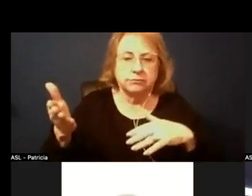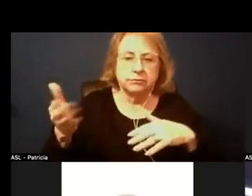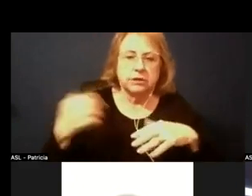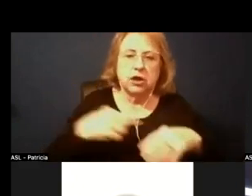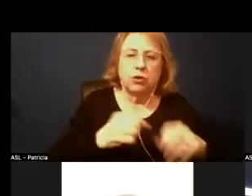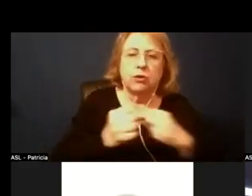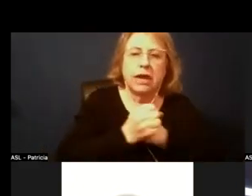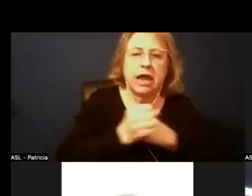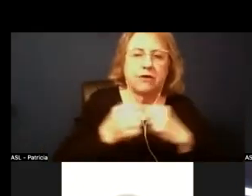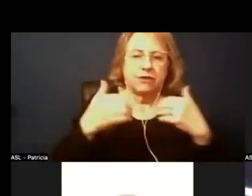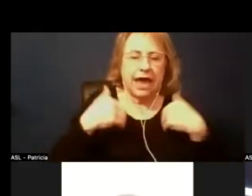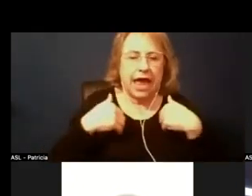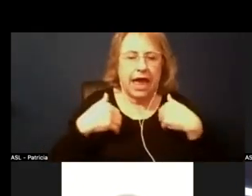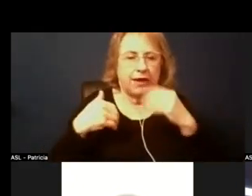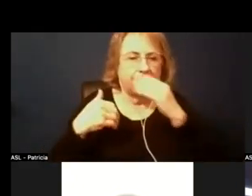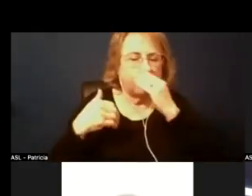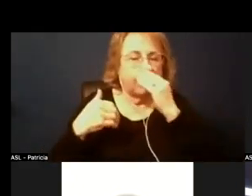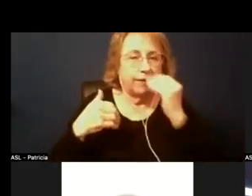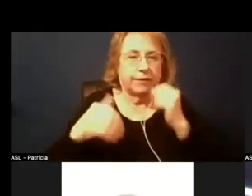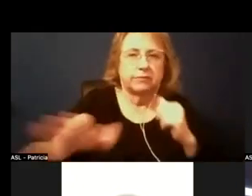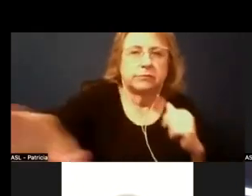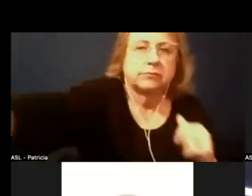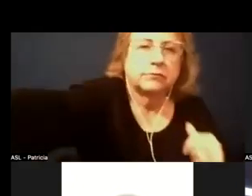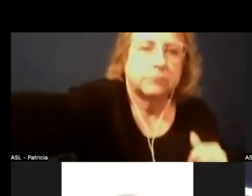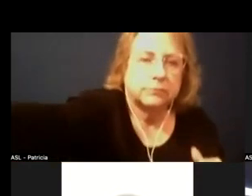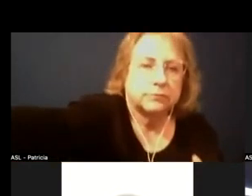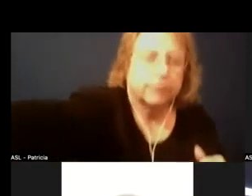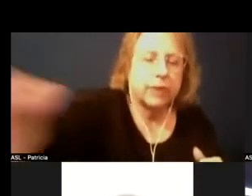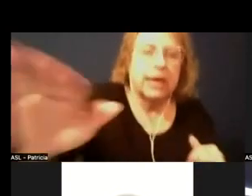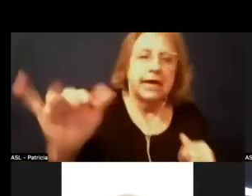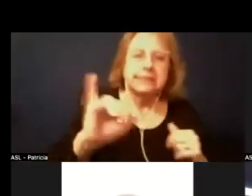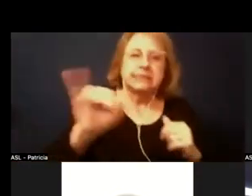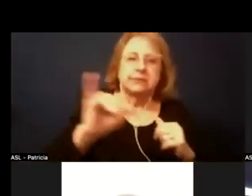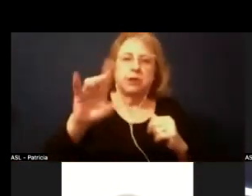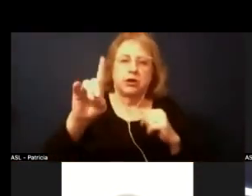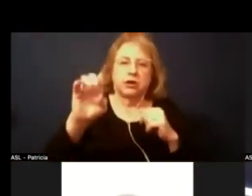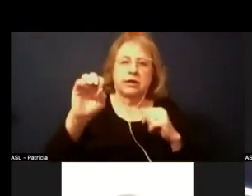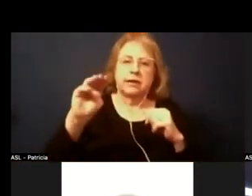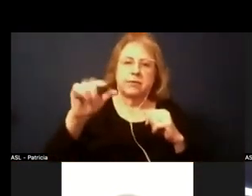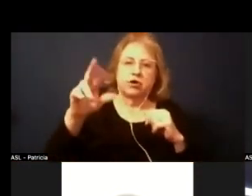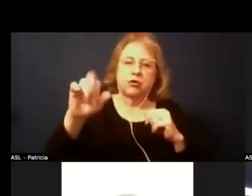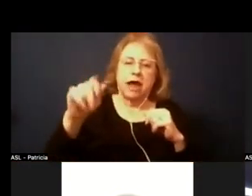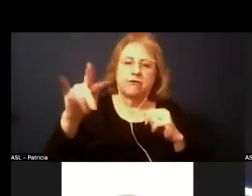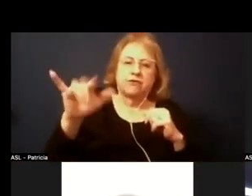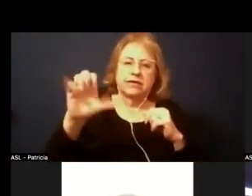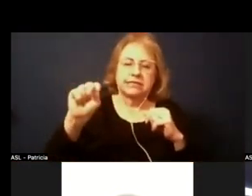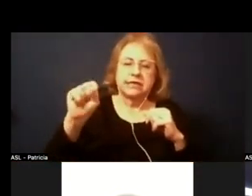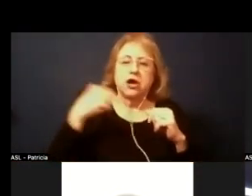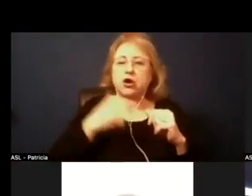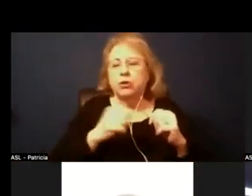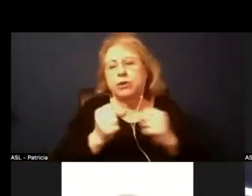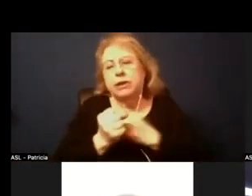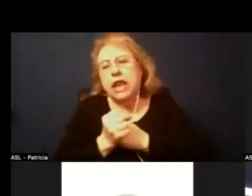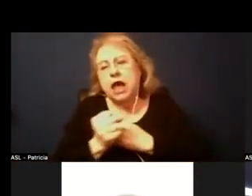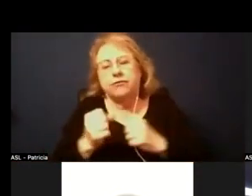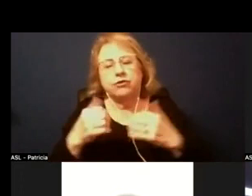to have you know um similar demographics you know we would love to have a workforce that's really reflective of our students in